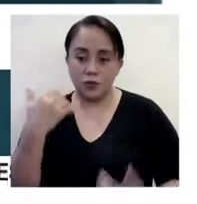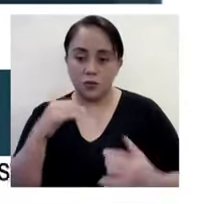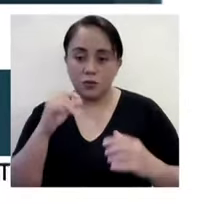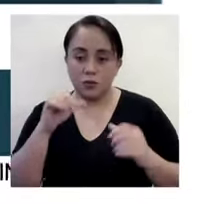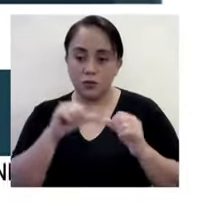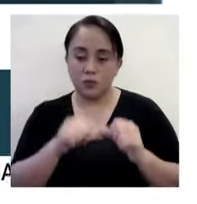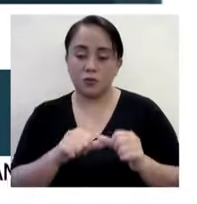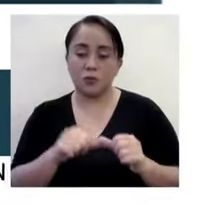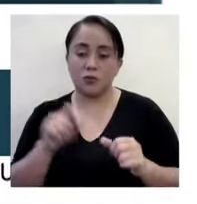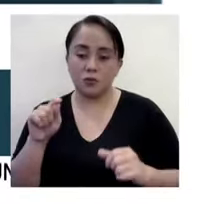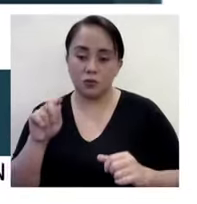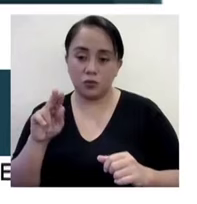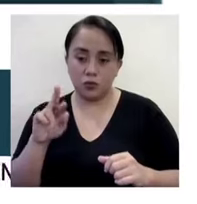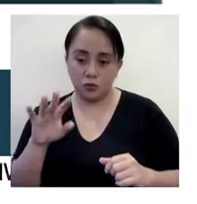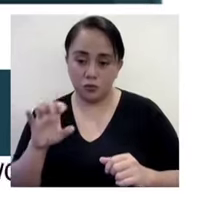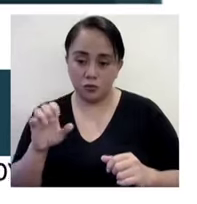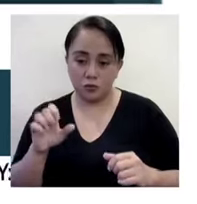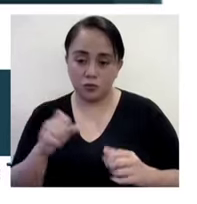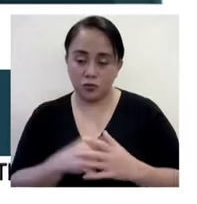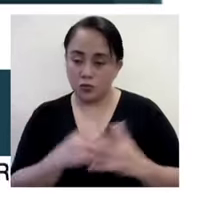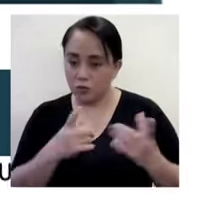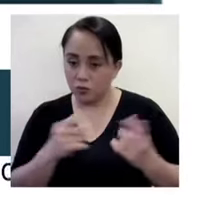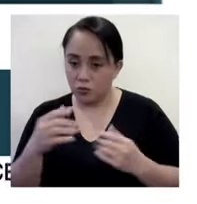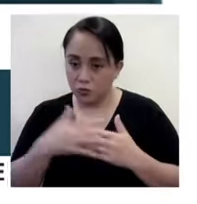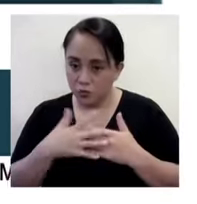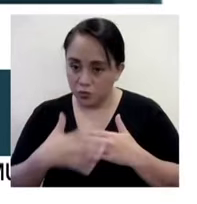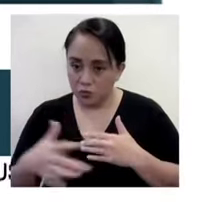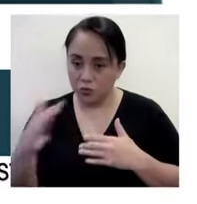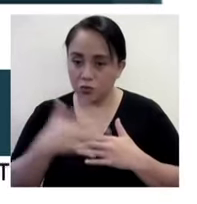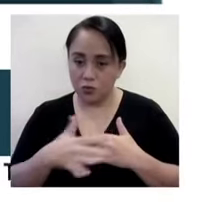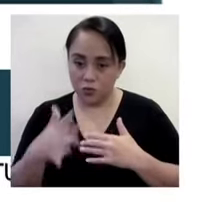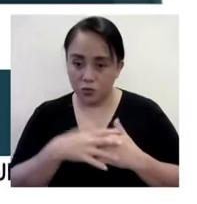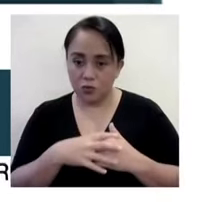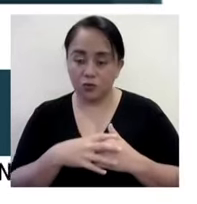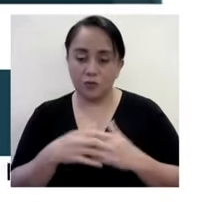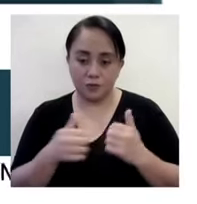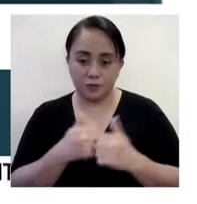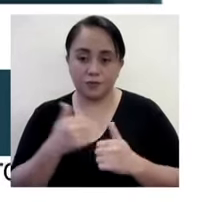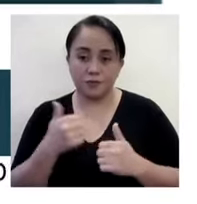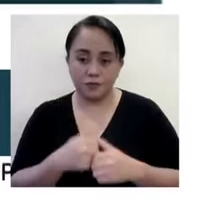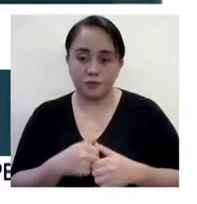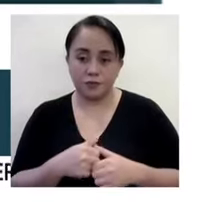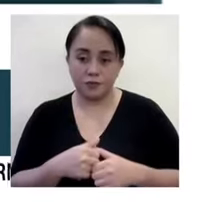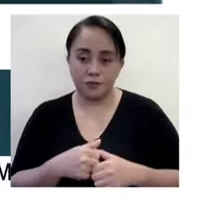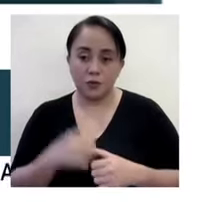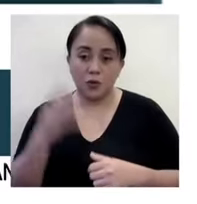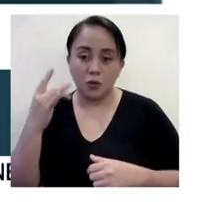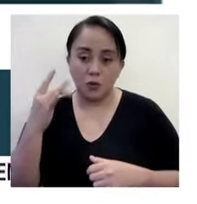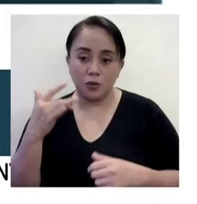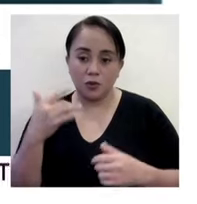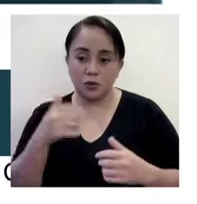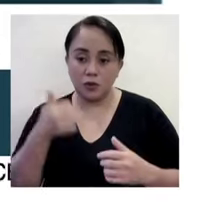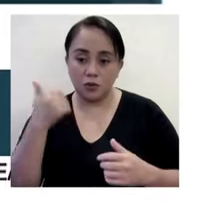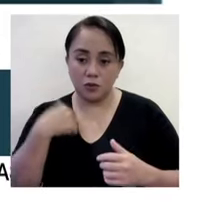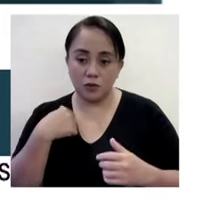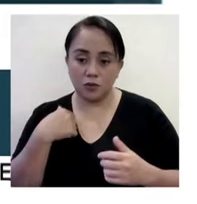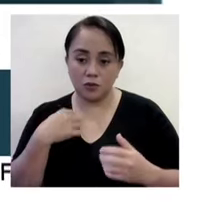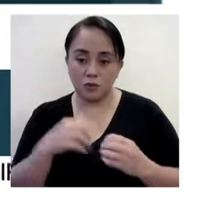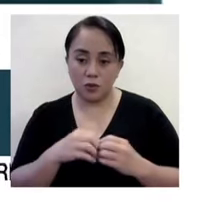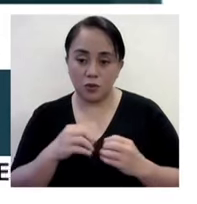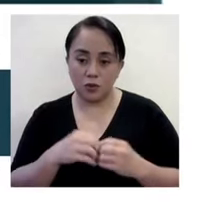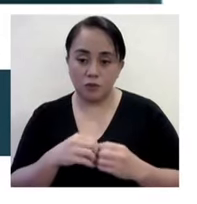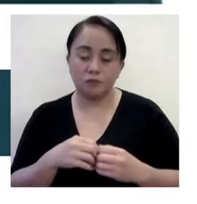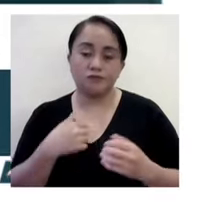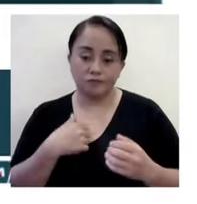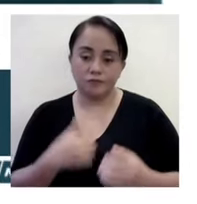truce or what the Israelis call a respite, a pause in the hostilities because they do want more hostages